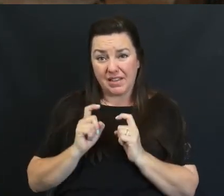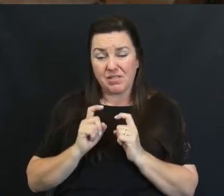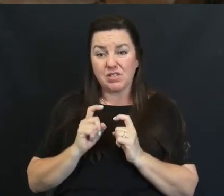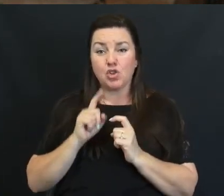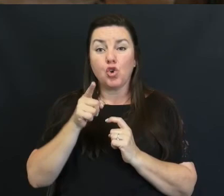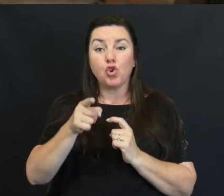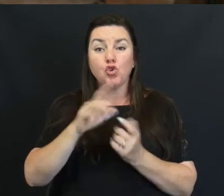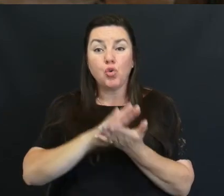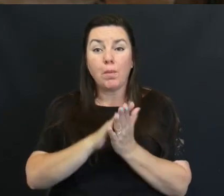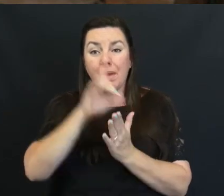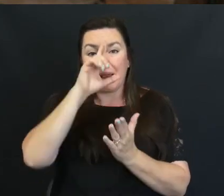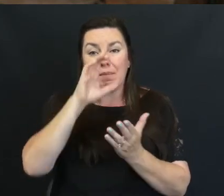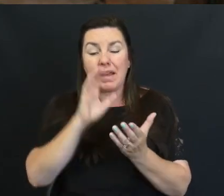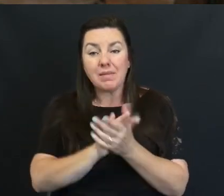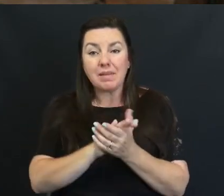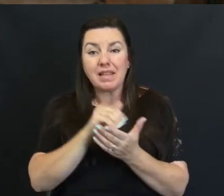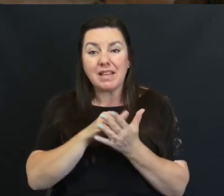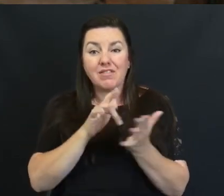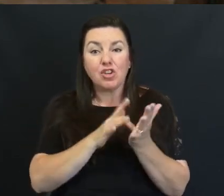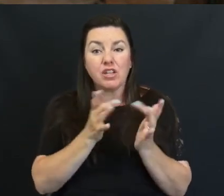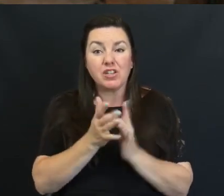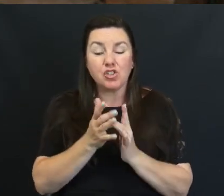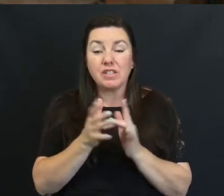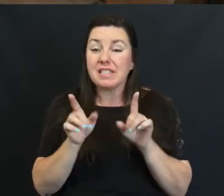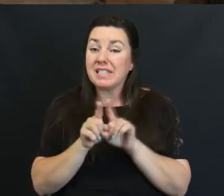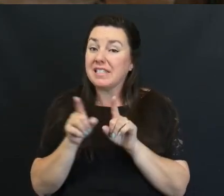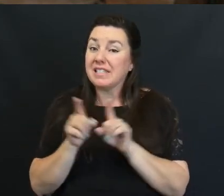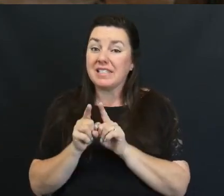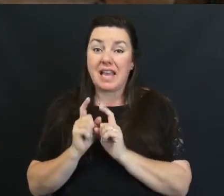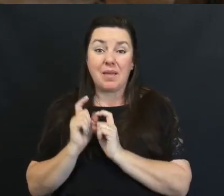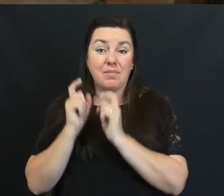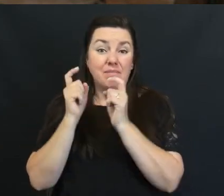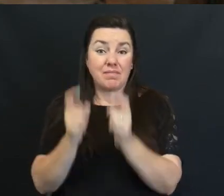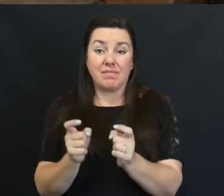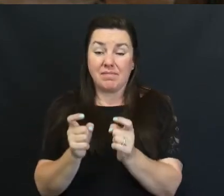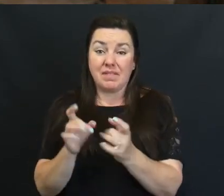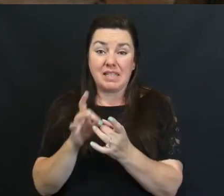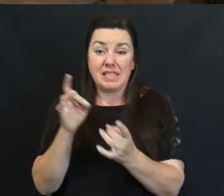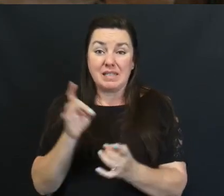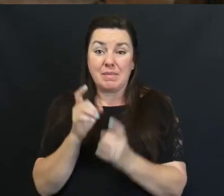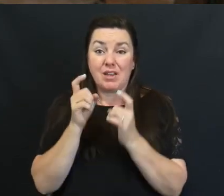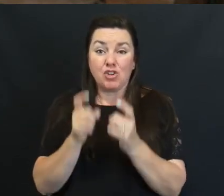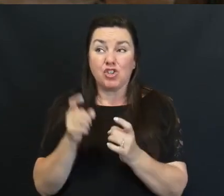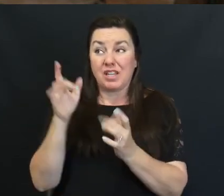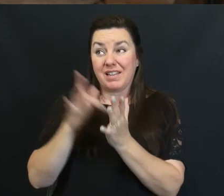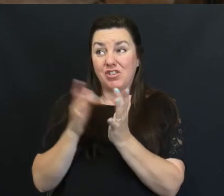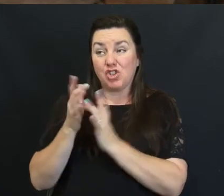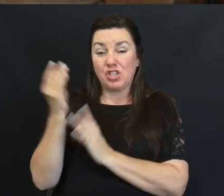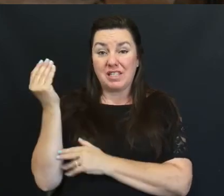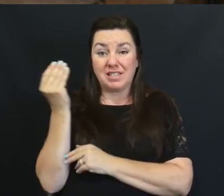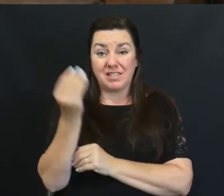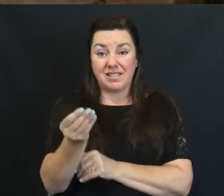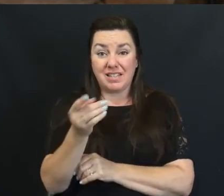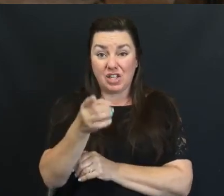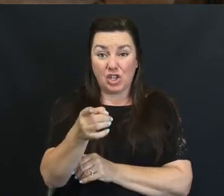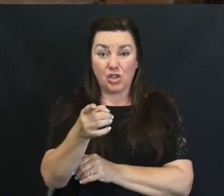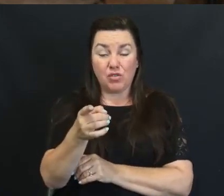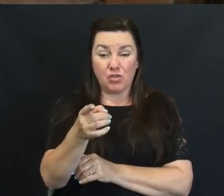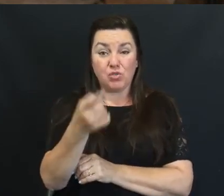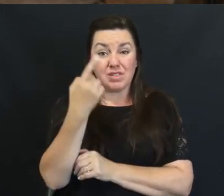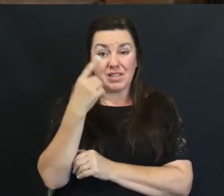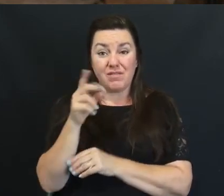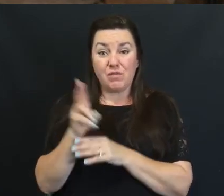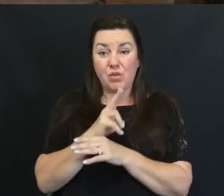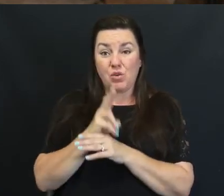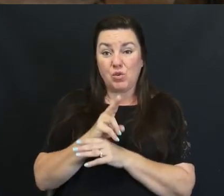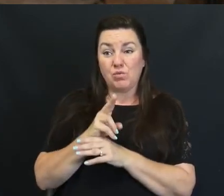You Too Become Blessed With Spiritual Gifts That He Gives You And Bestows Upon You For The